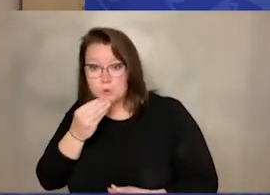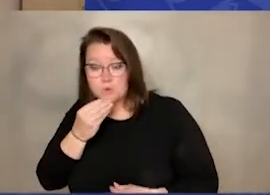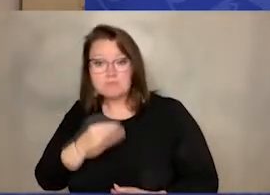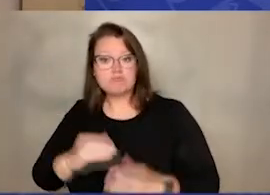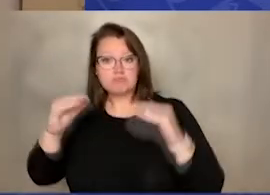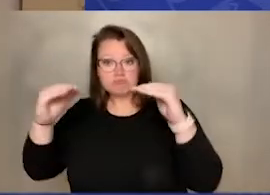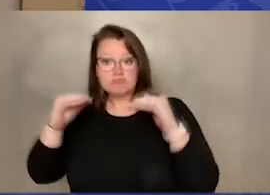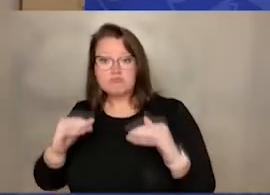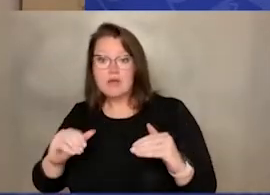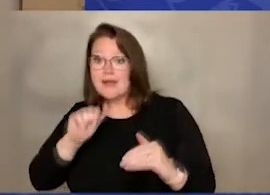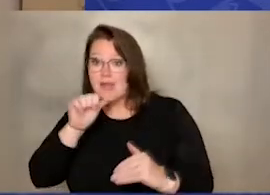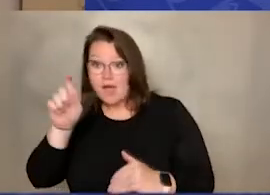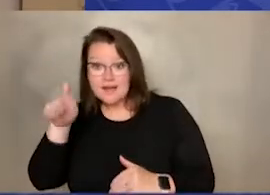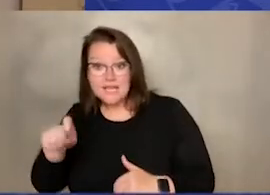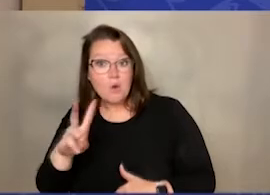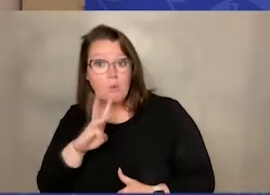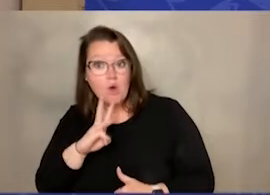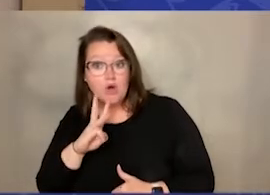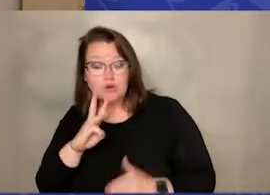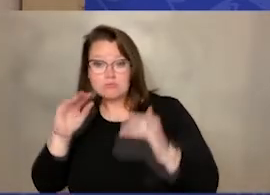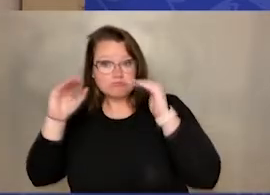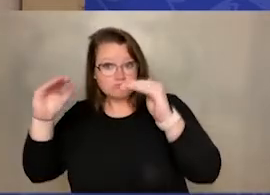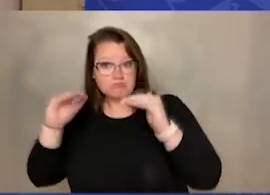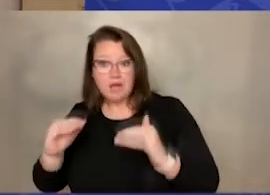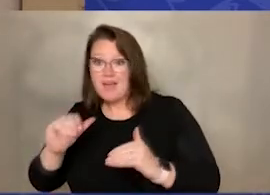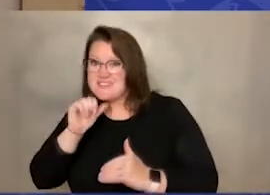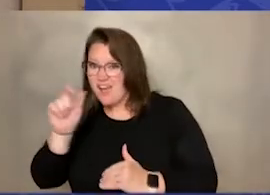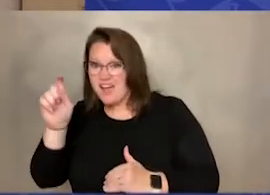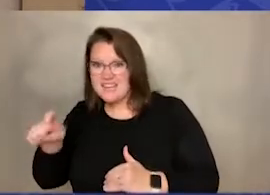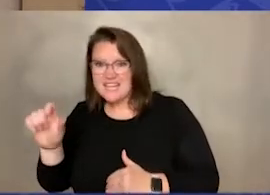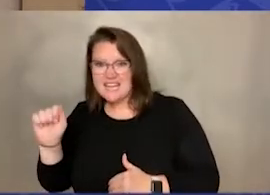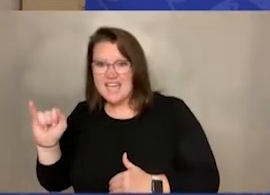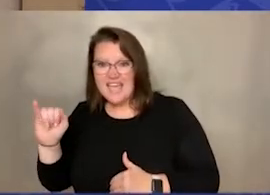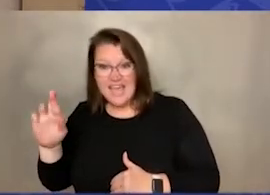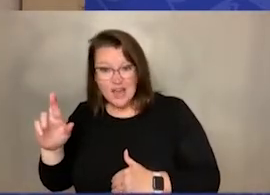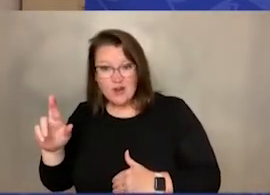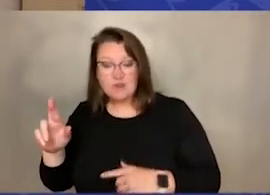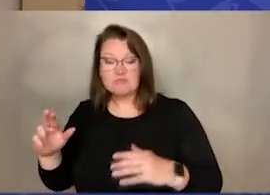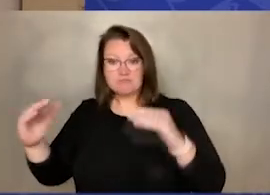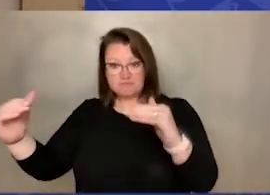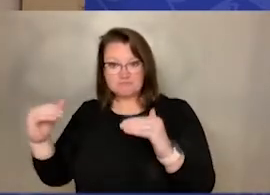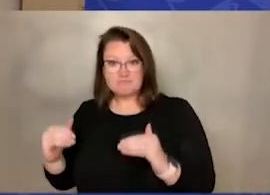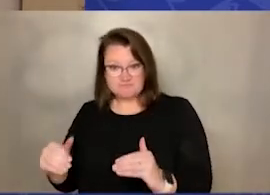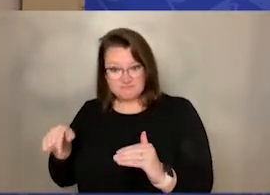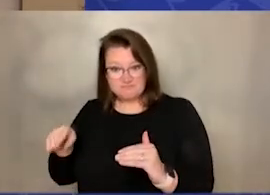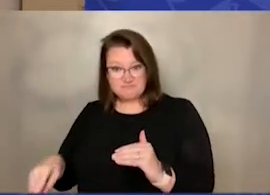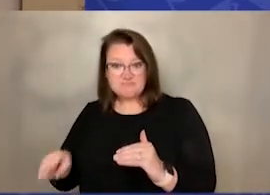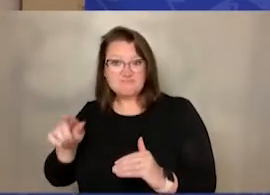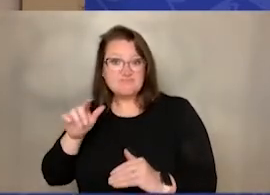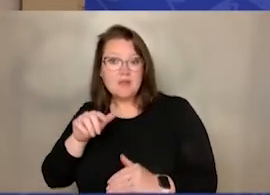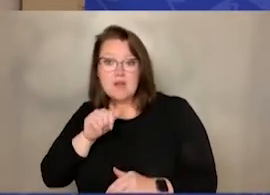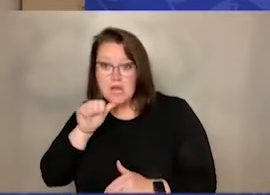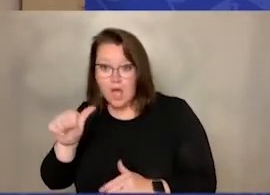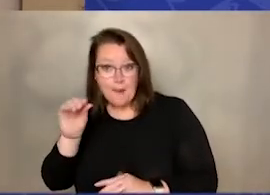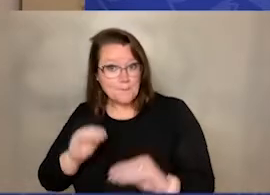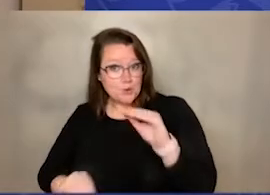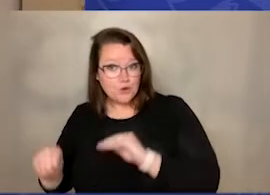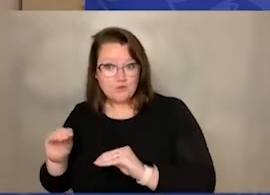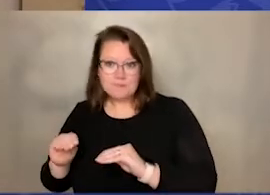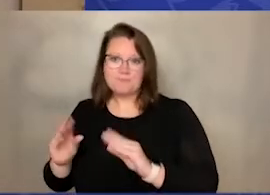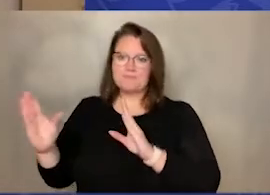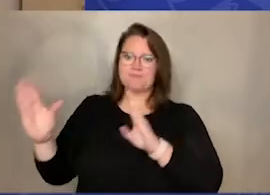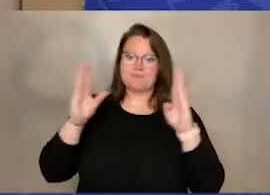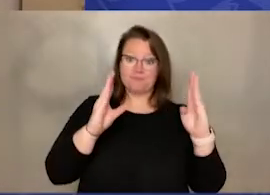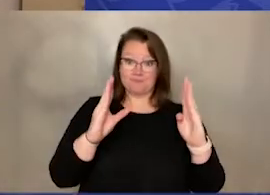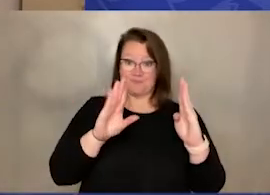and no air. And the stuffed guinea pig does not move. Now let's think about things that are the same